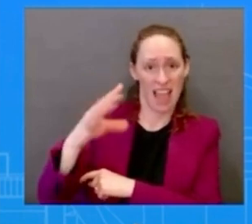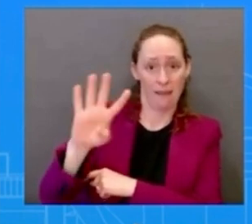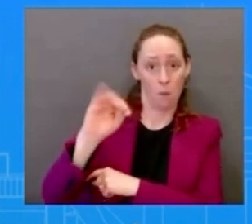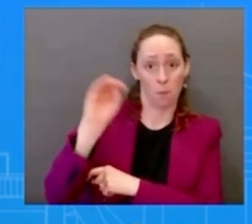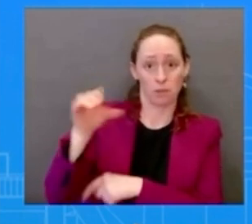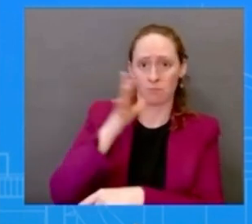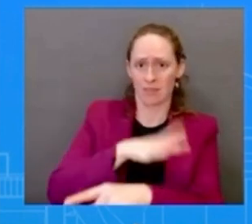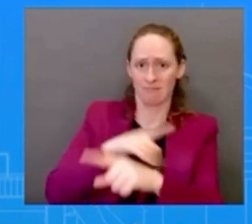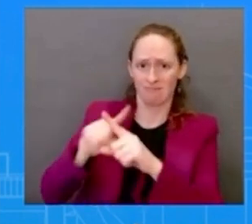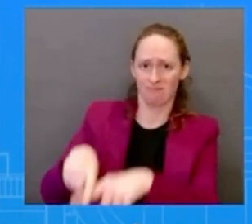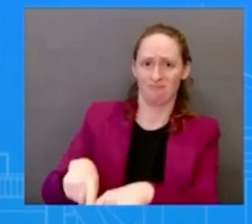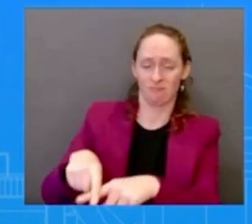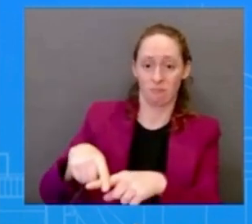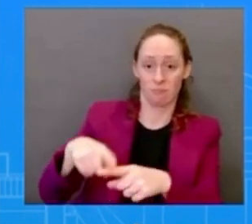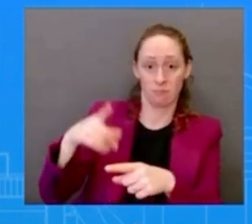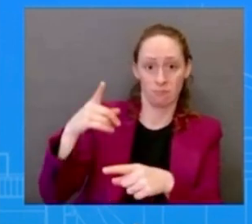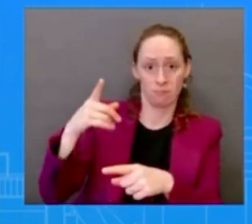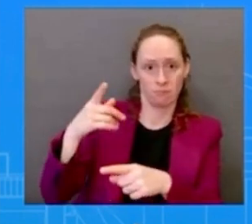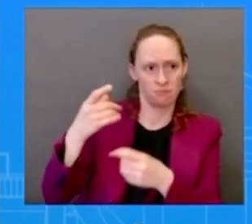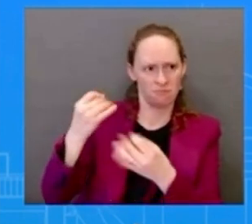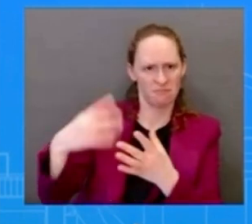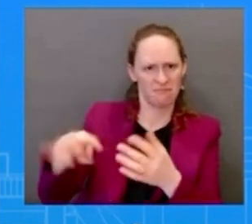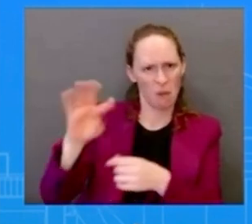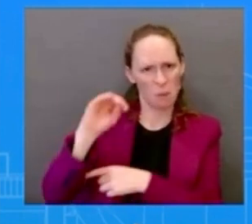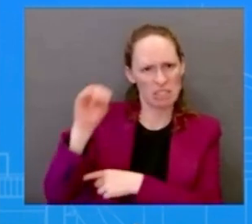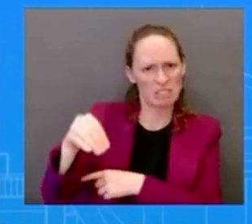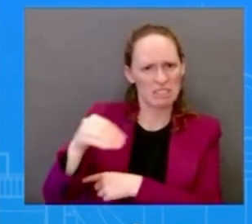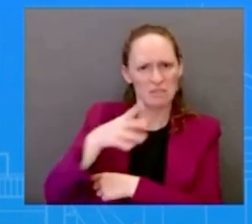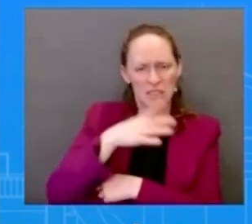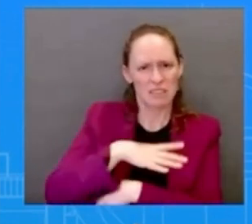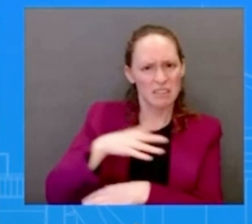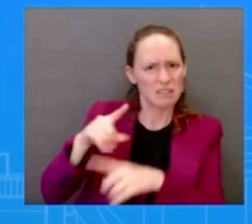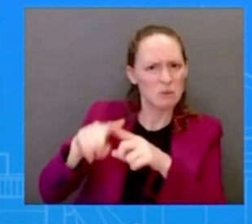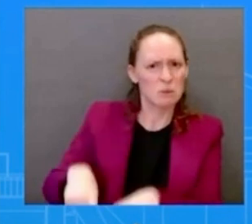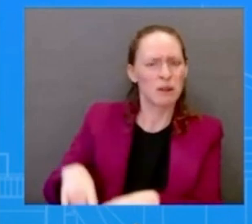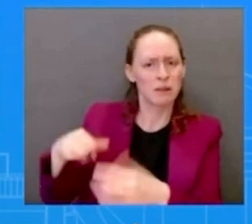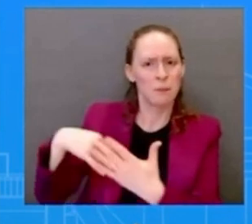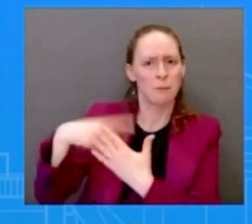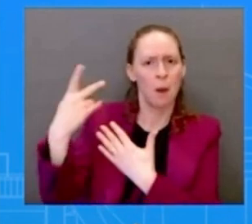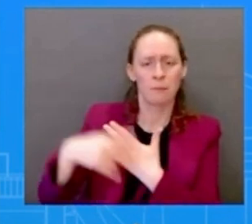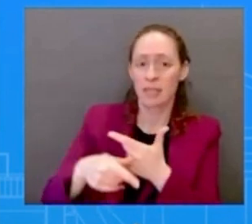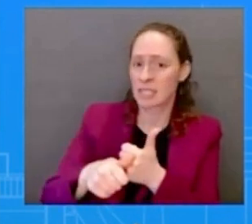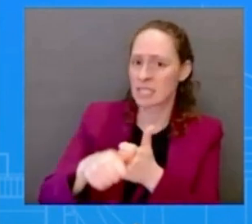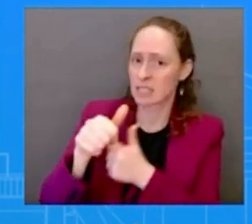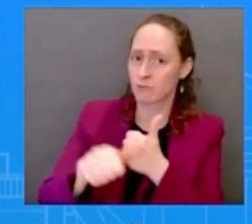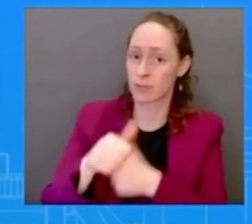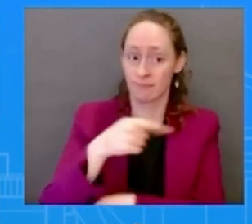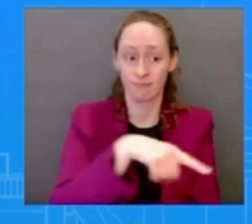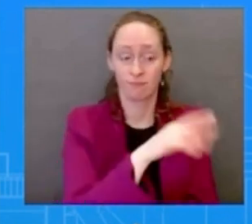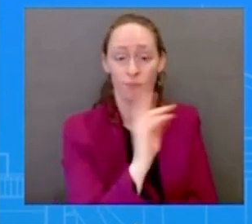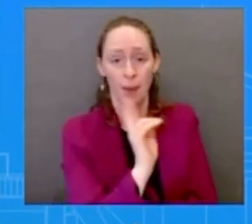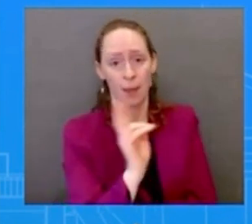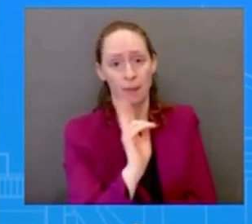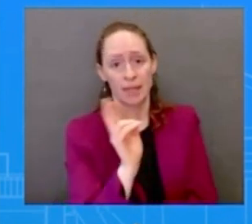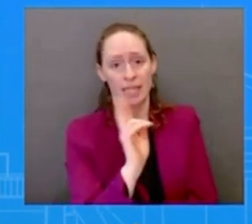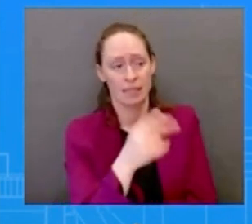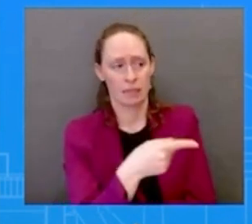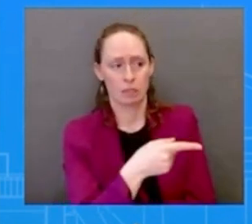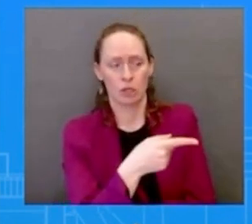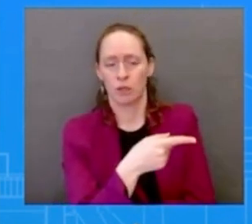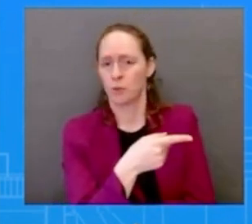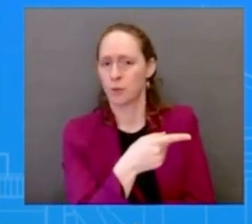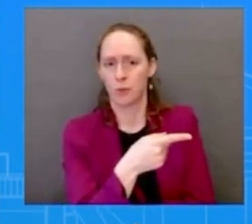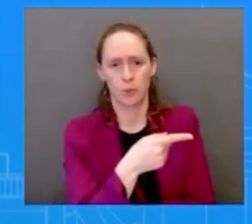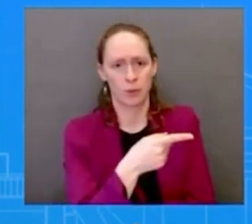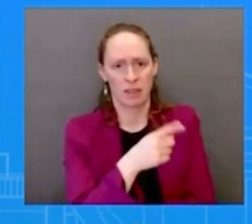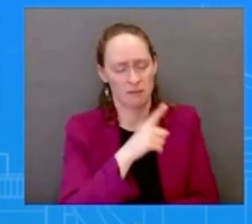incredibly dangerous what we're seeing from our republicans uh colleagues in congress the most powerful country in the